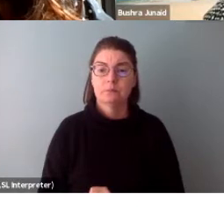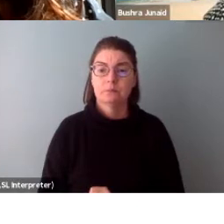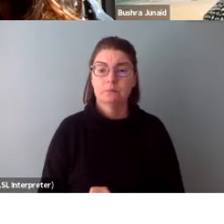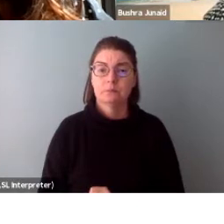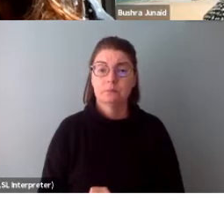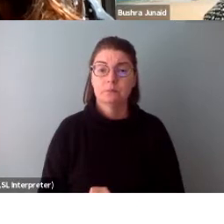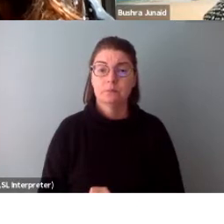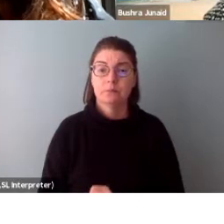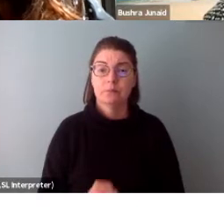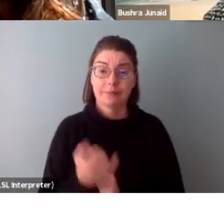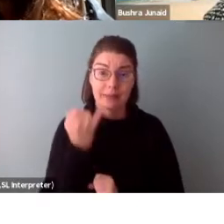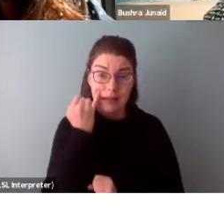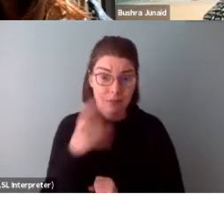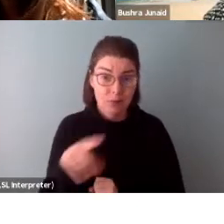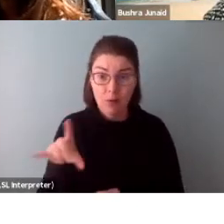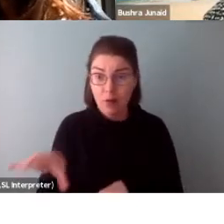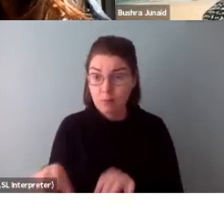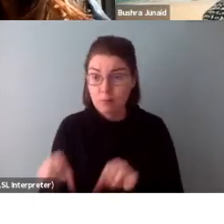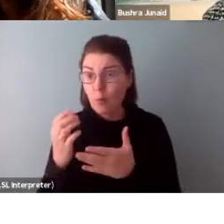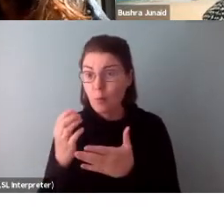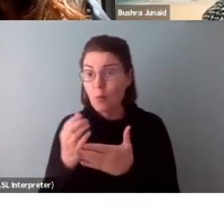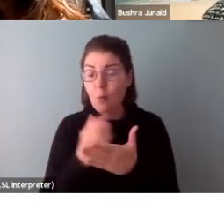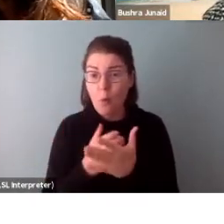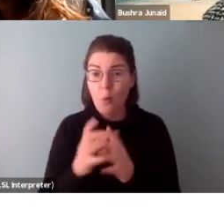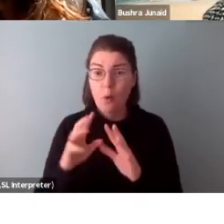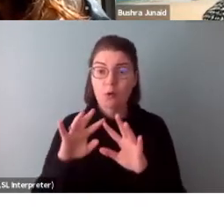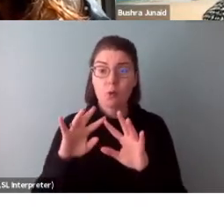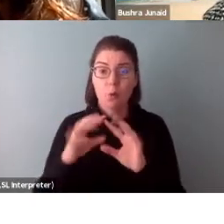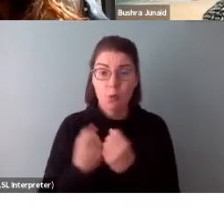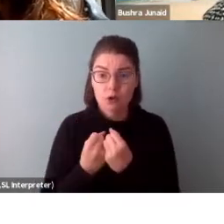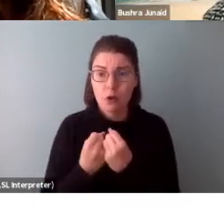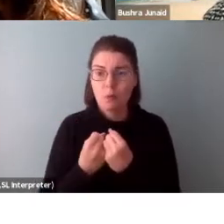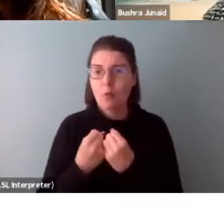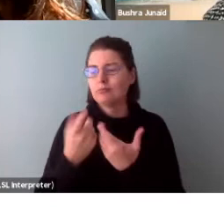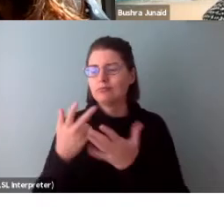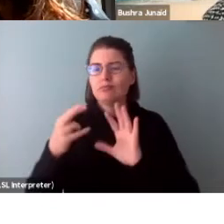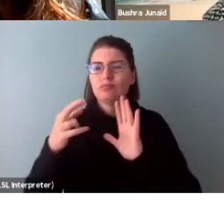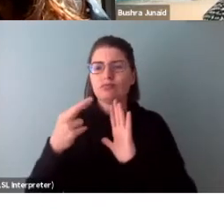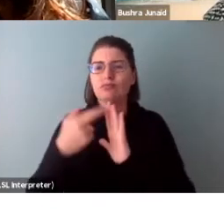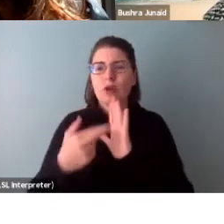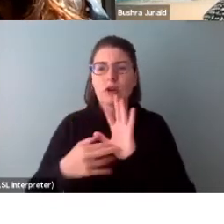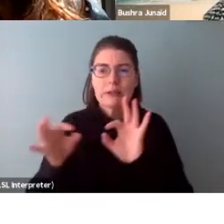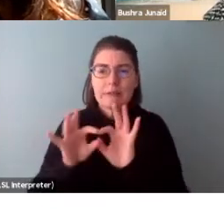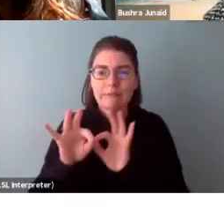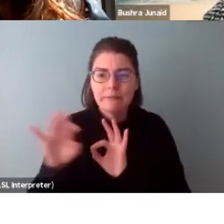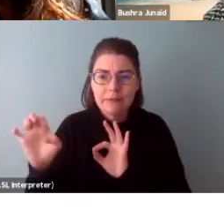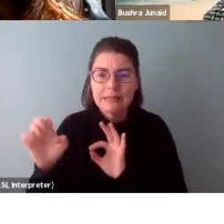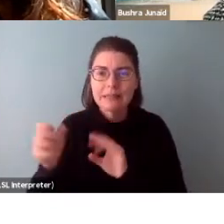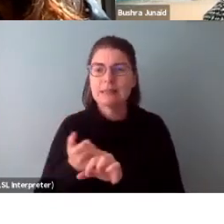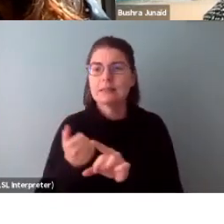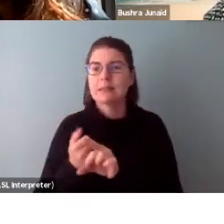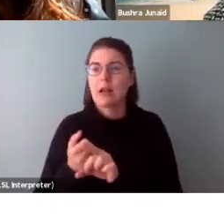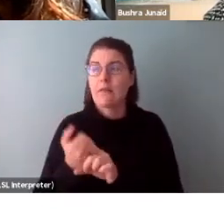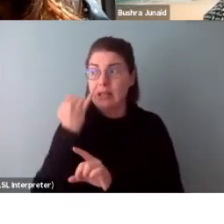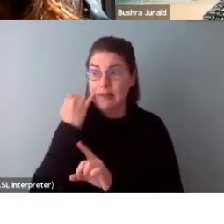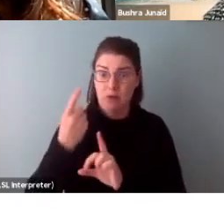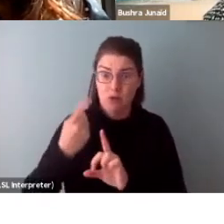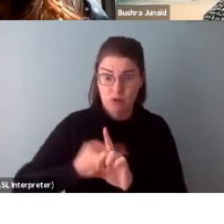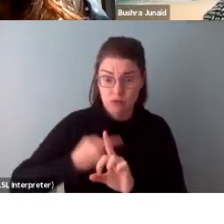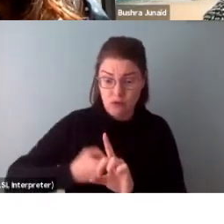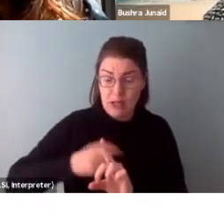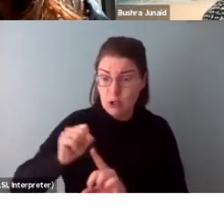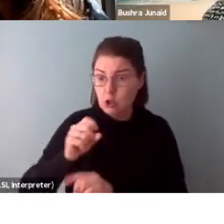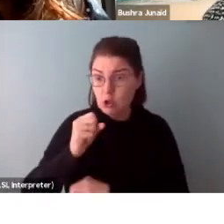If you're taking a course or workshop, know, what are the course registration fees? How much are planning to rent a studio space,